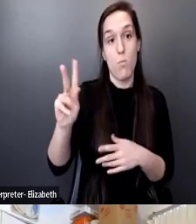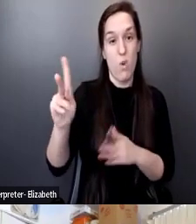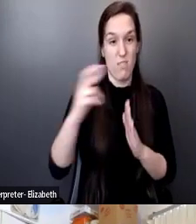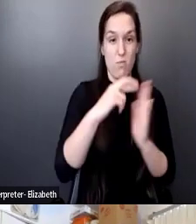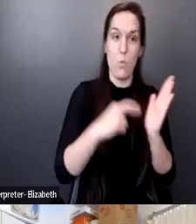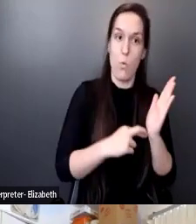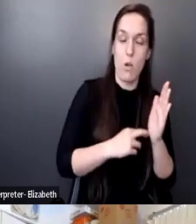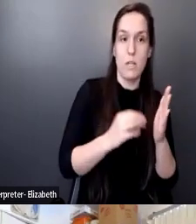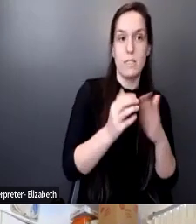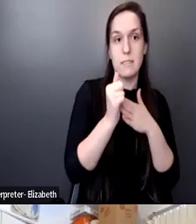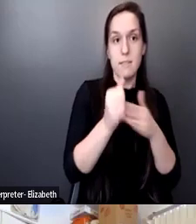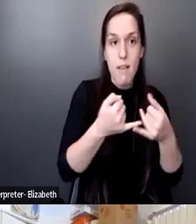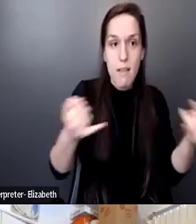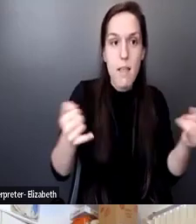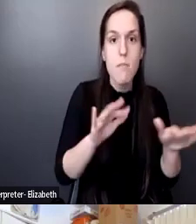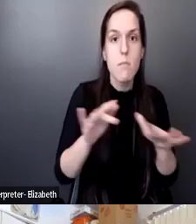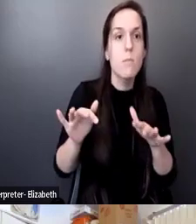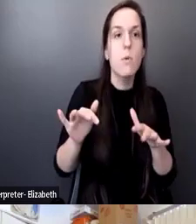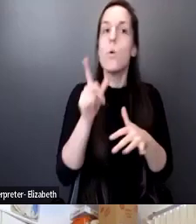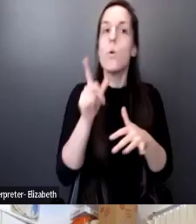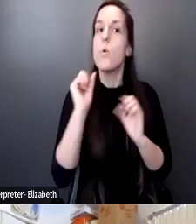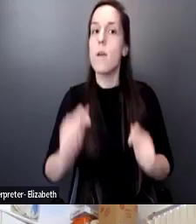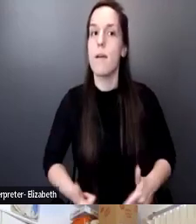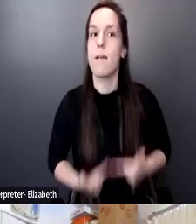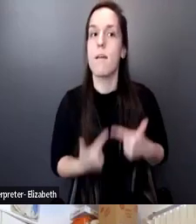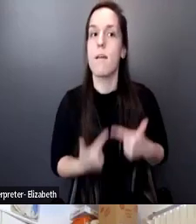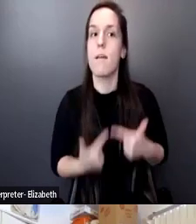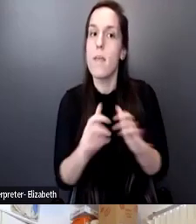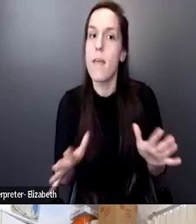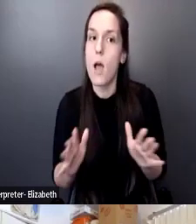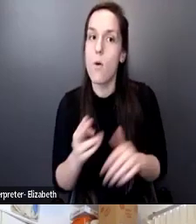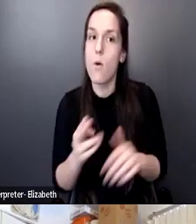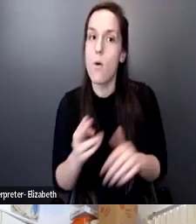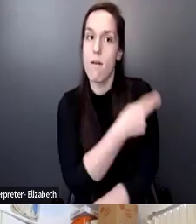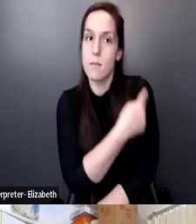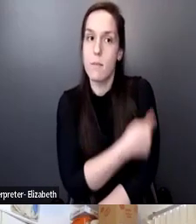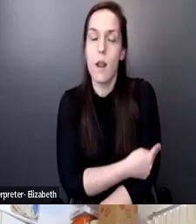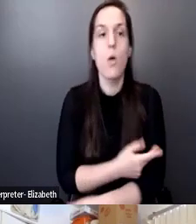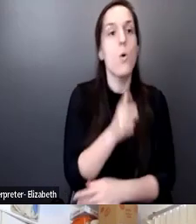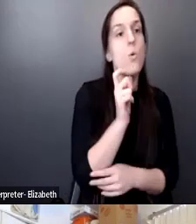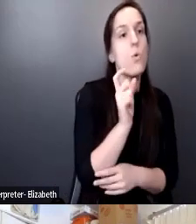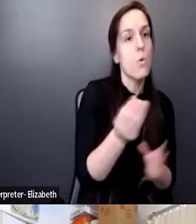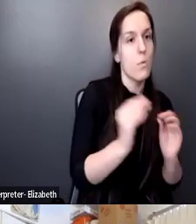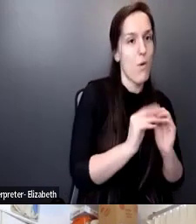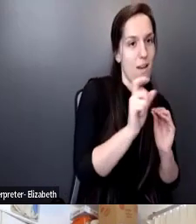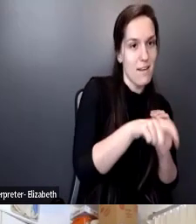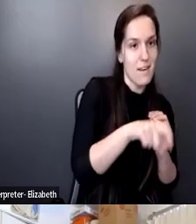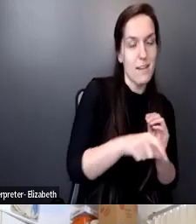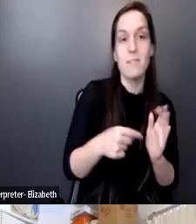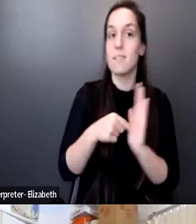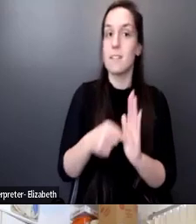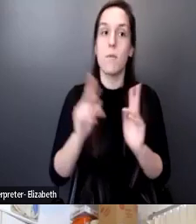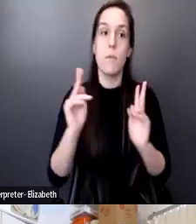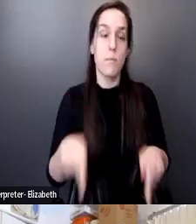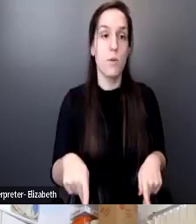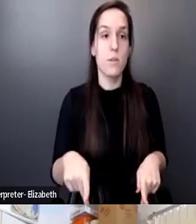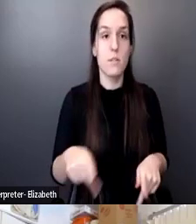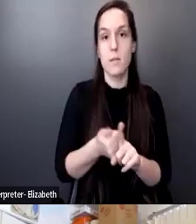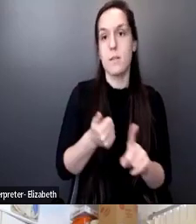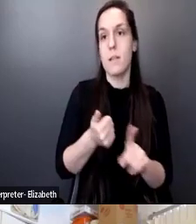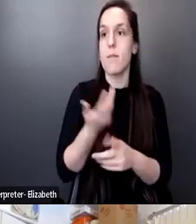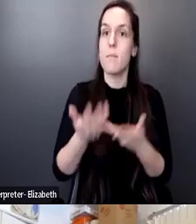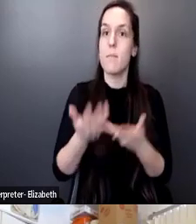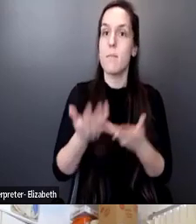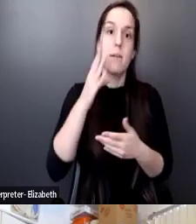survive without hospitalization and who might be more needy of it. So, for example, someone who might be experiencing